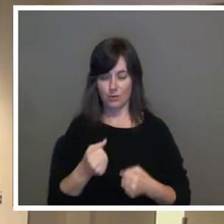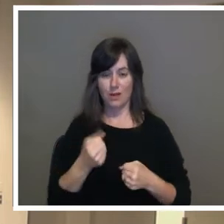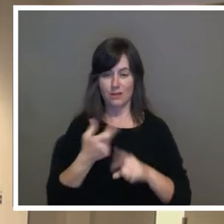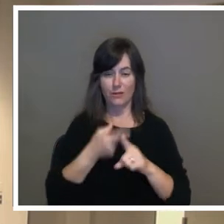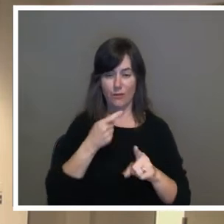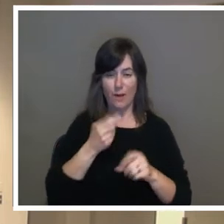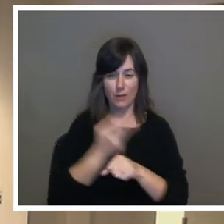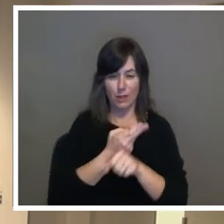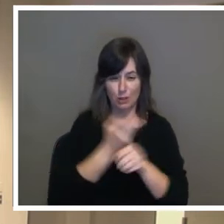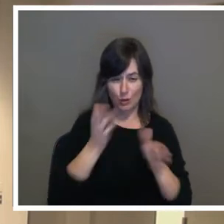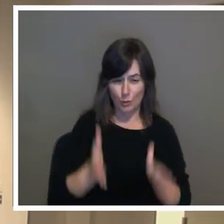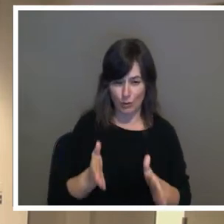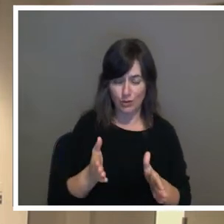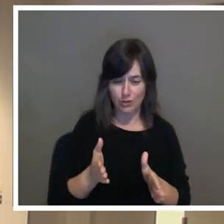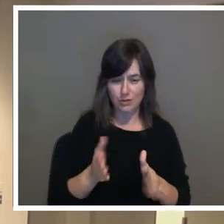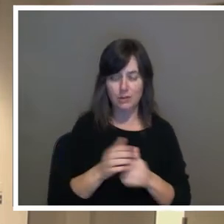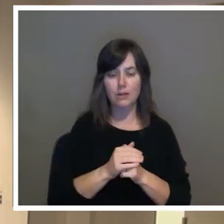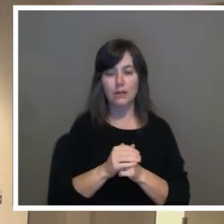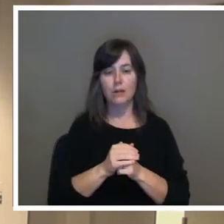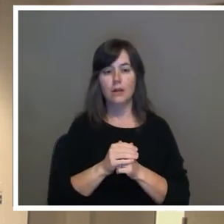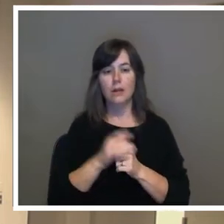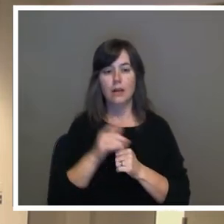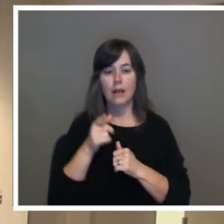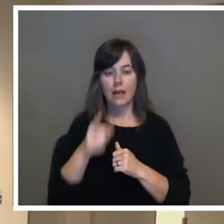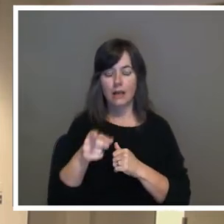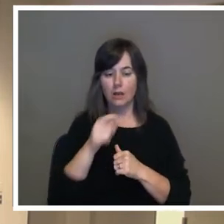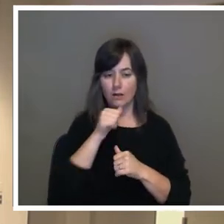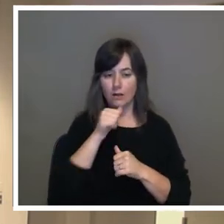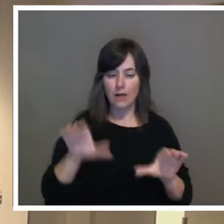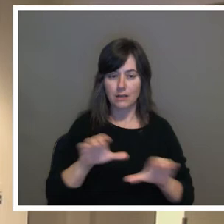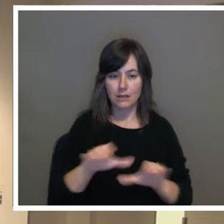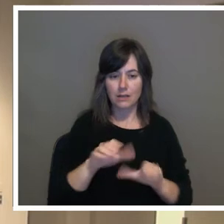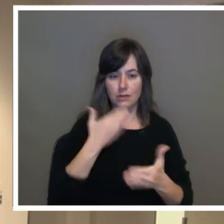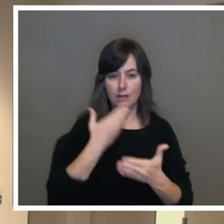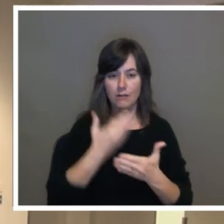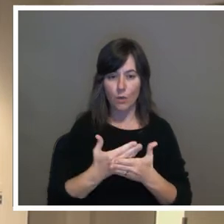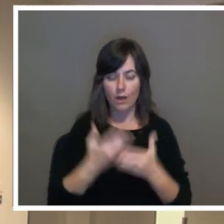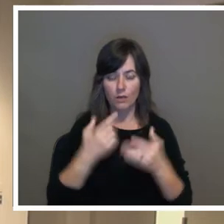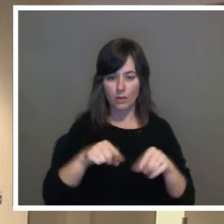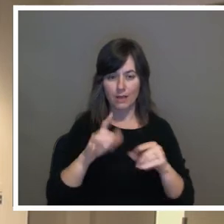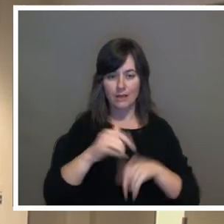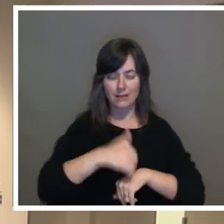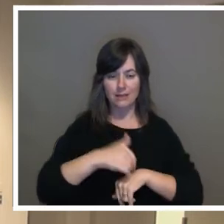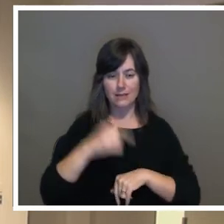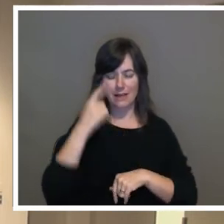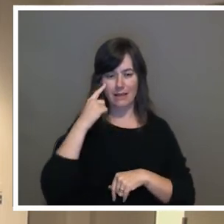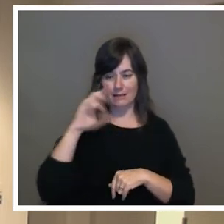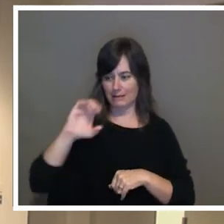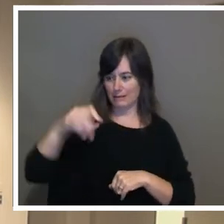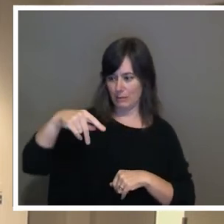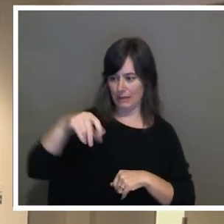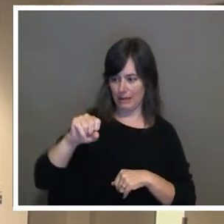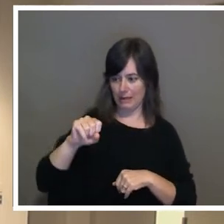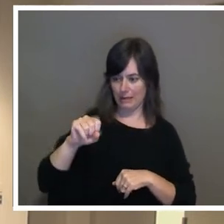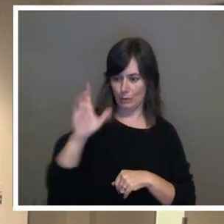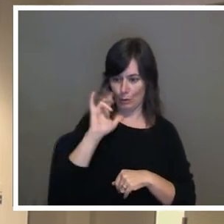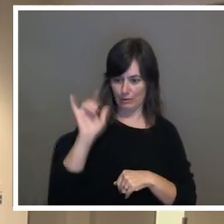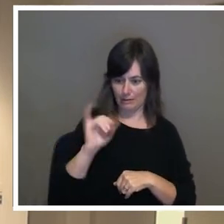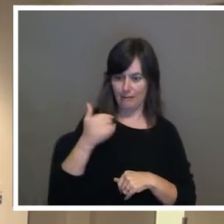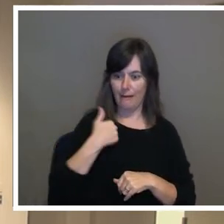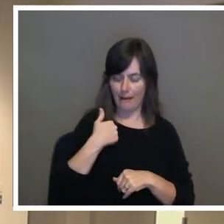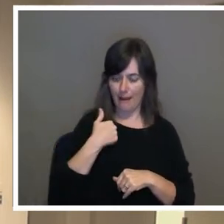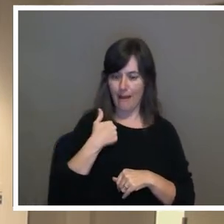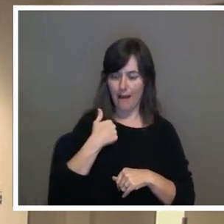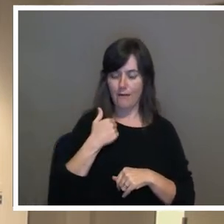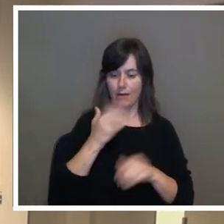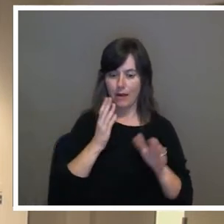yourselves poorly throughout this and toward you and it seems CBS has a pattern of operating outside guardrails put in place